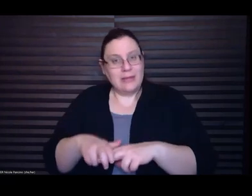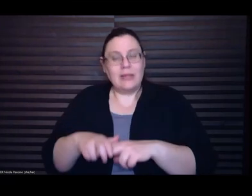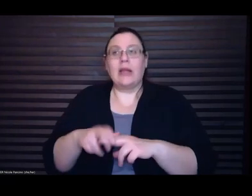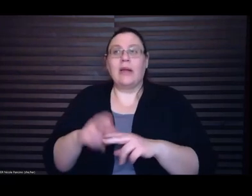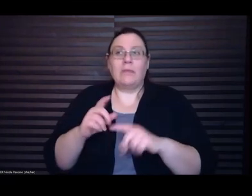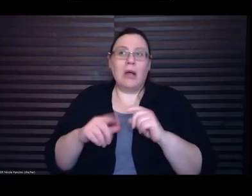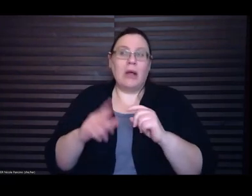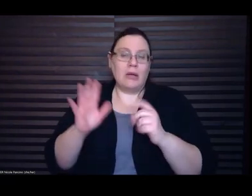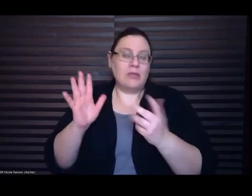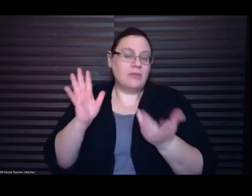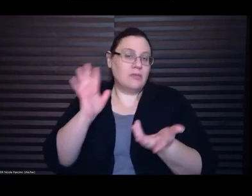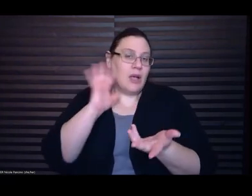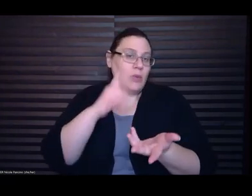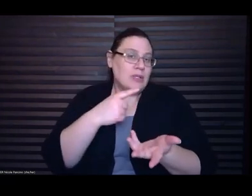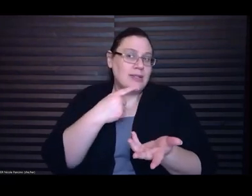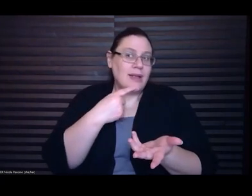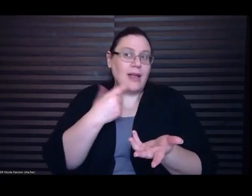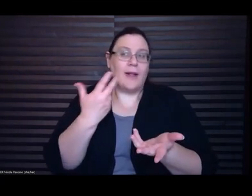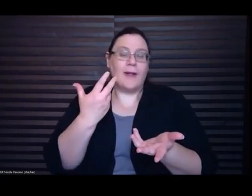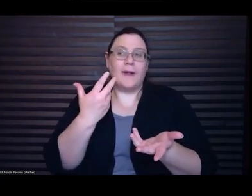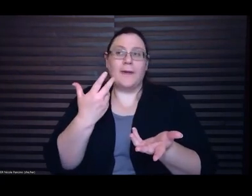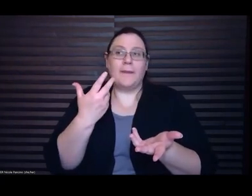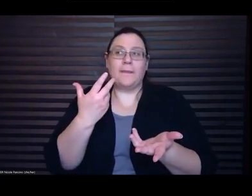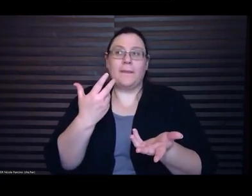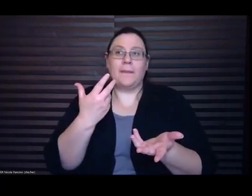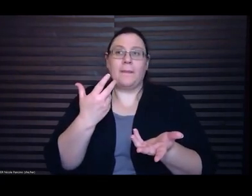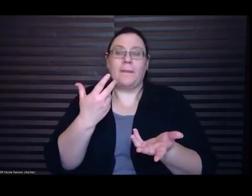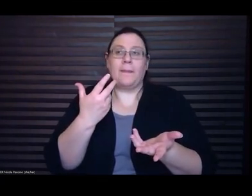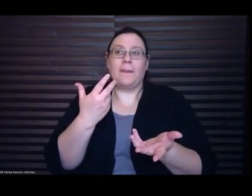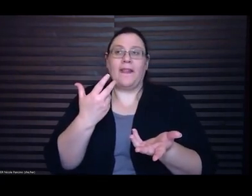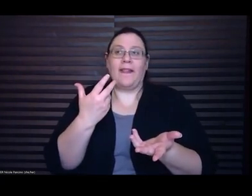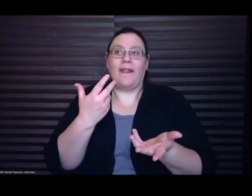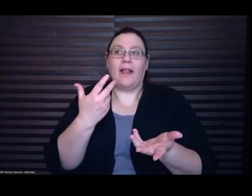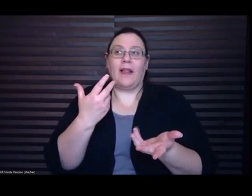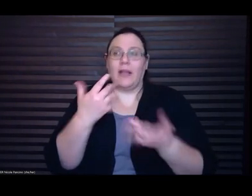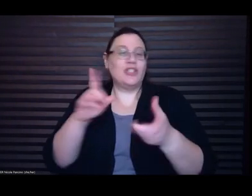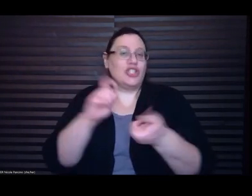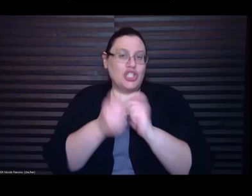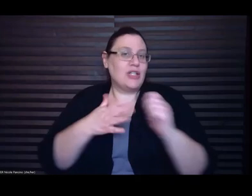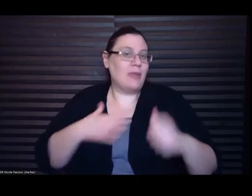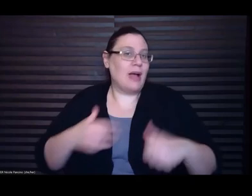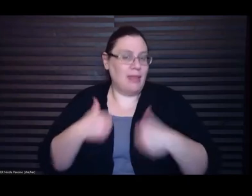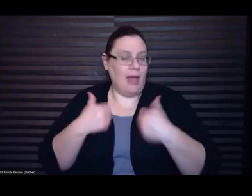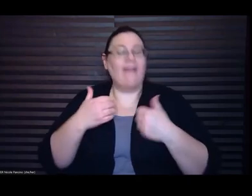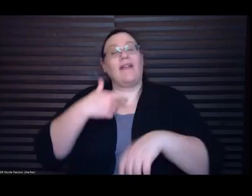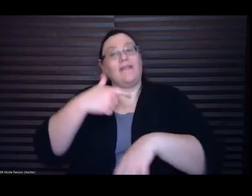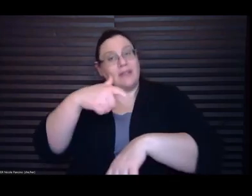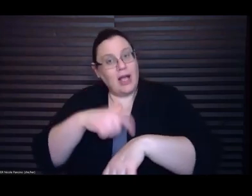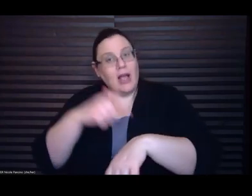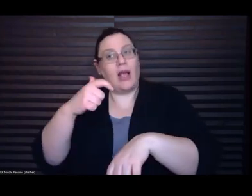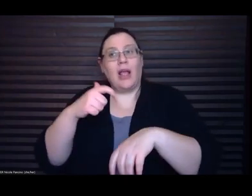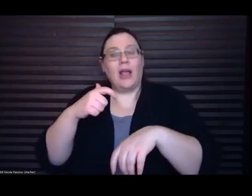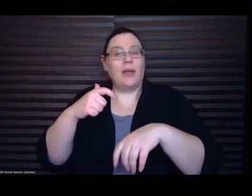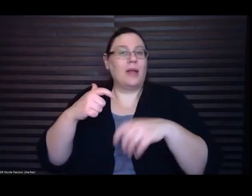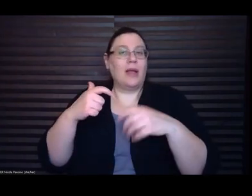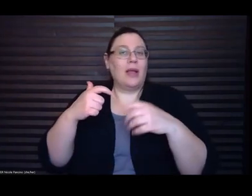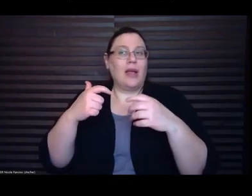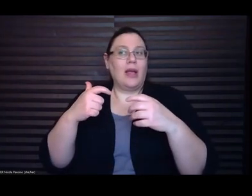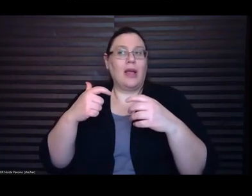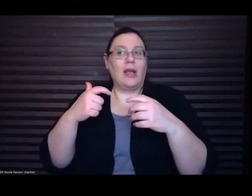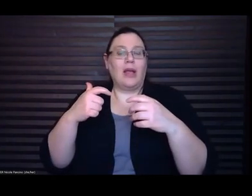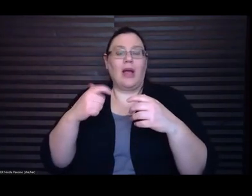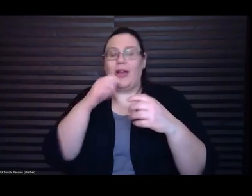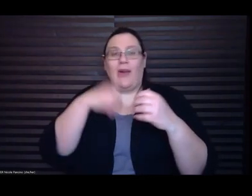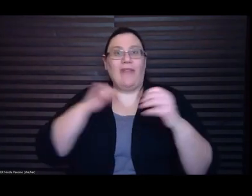it has changed my life and that I have time like I don't enter that panic that I was talking about earlier I have and it is just